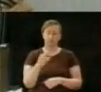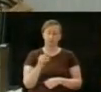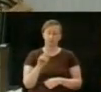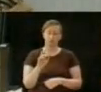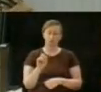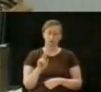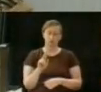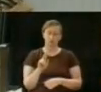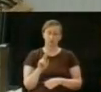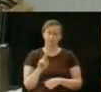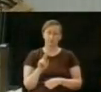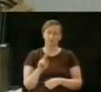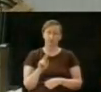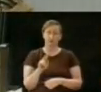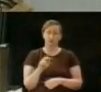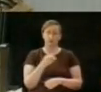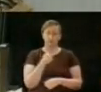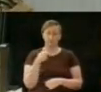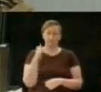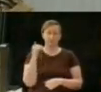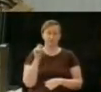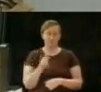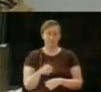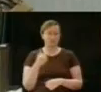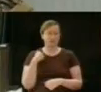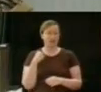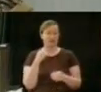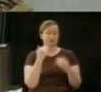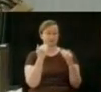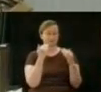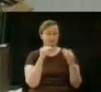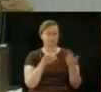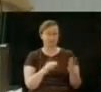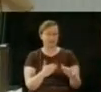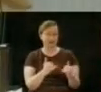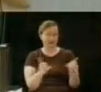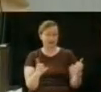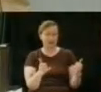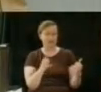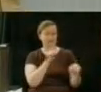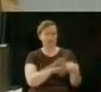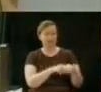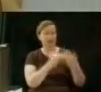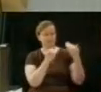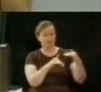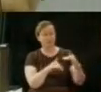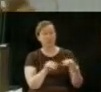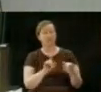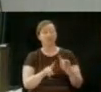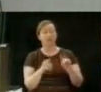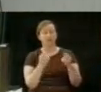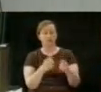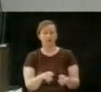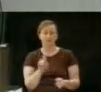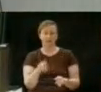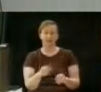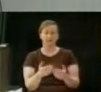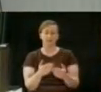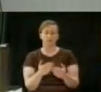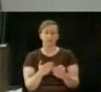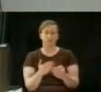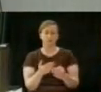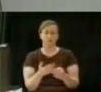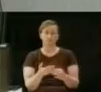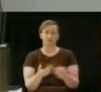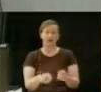to be done first before we vote on the Charter Commission. That should be after we've ironed it out. Then we point the Charter Commission and members because they have